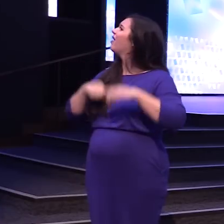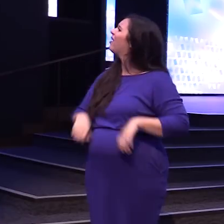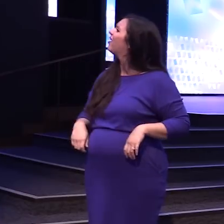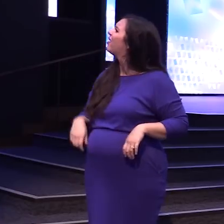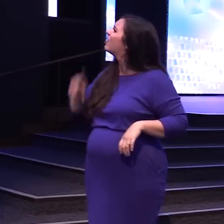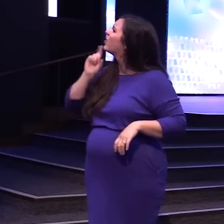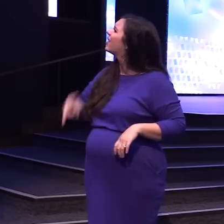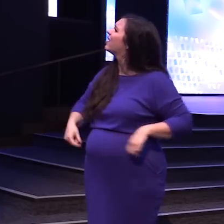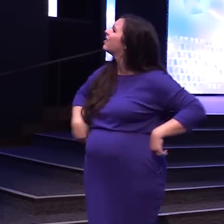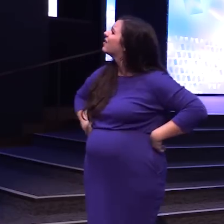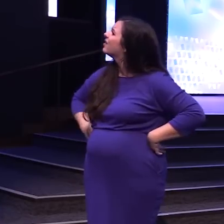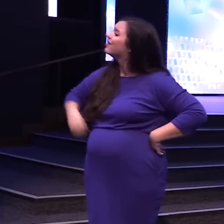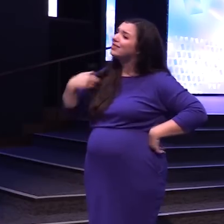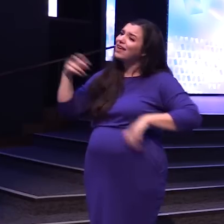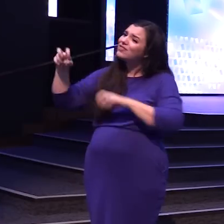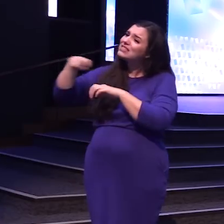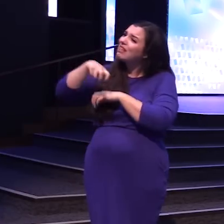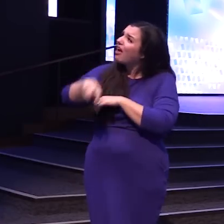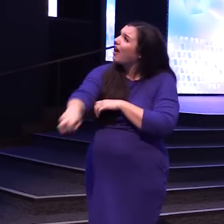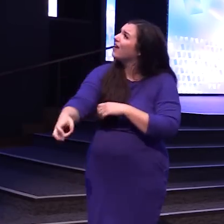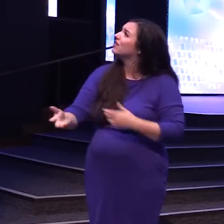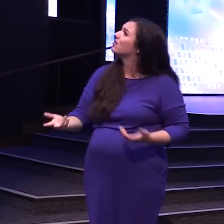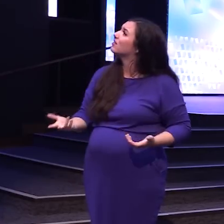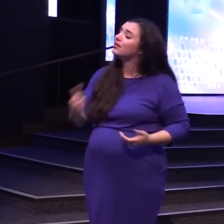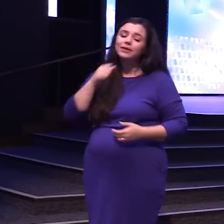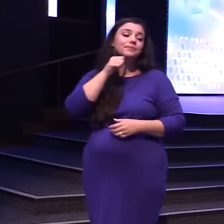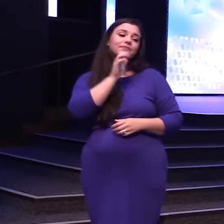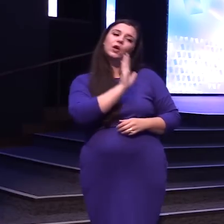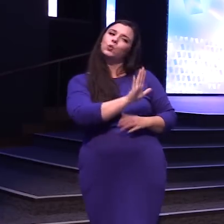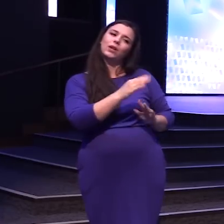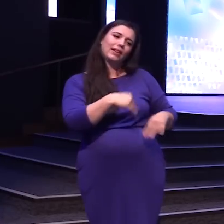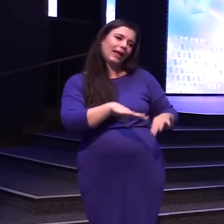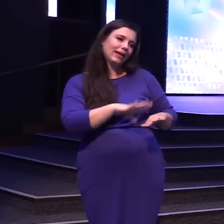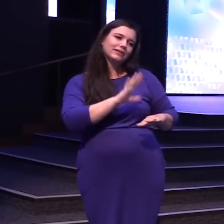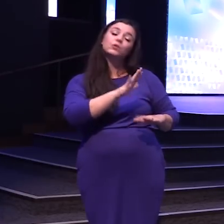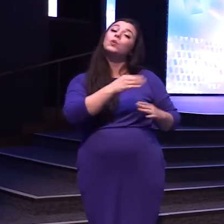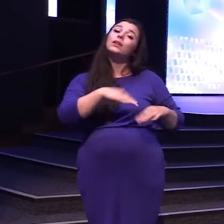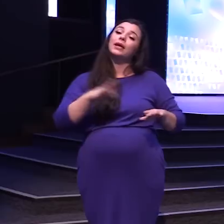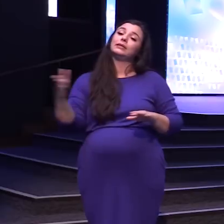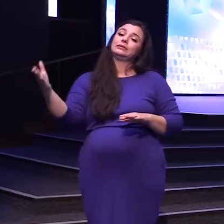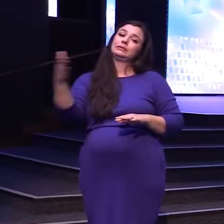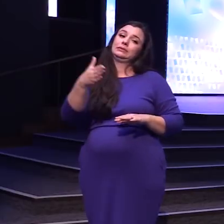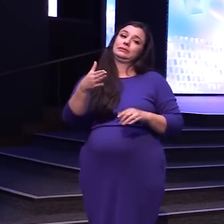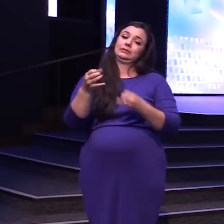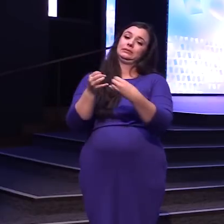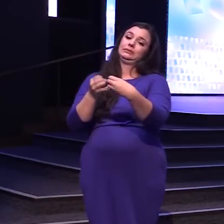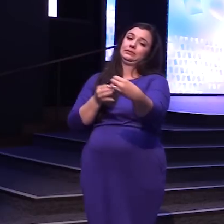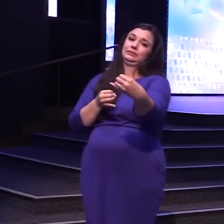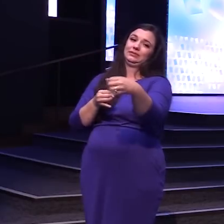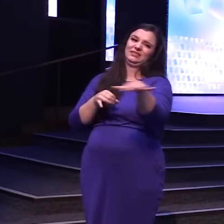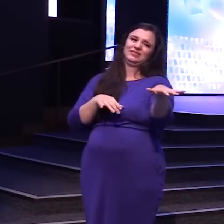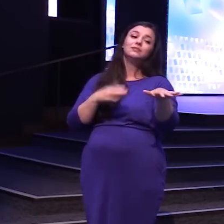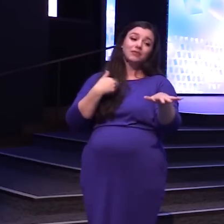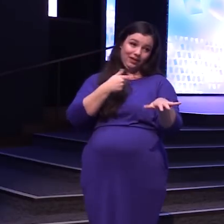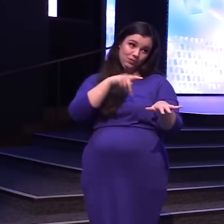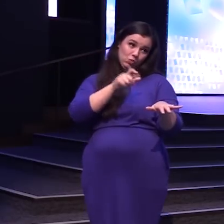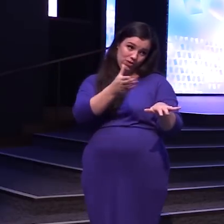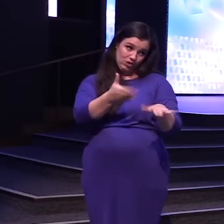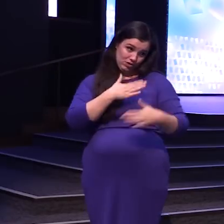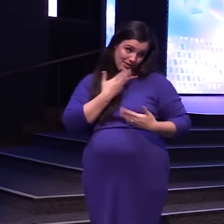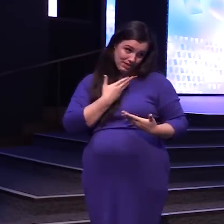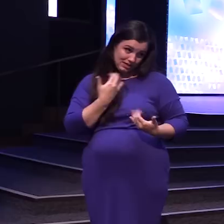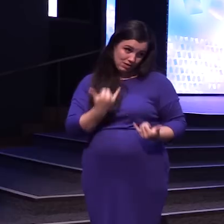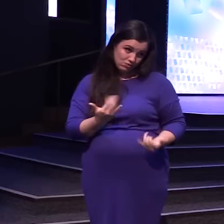have a slide Not your land Your land Look Okay You get a pool Over here Are you happy now You know